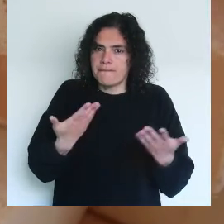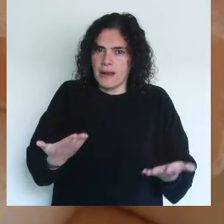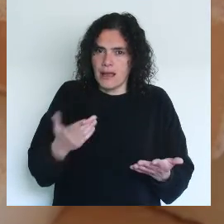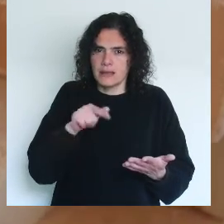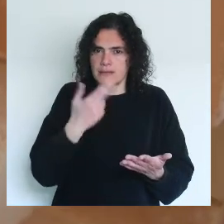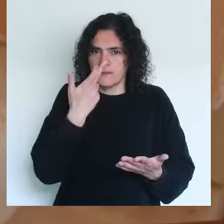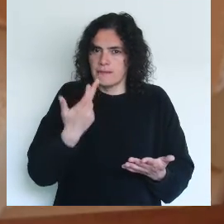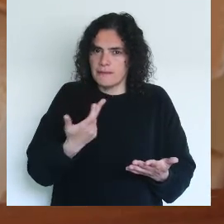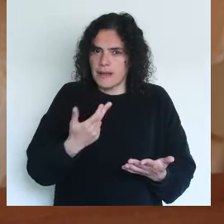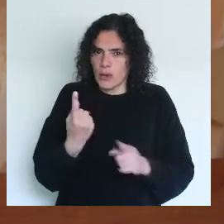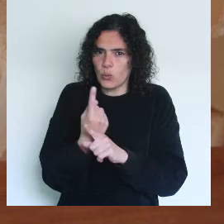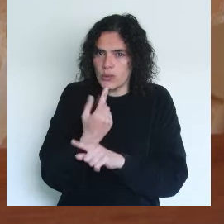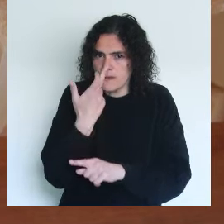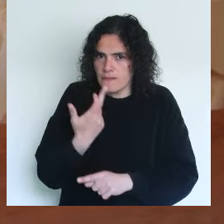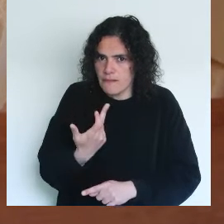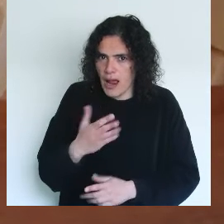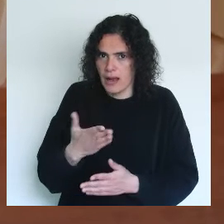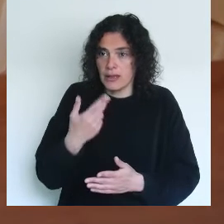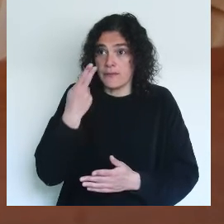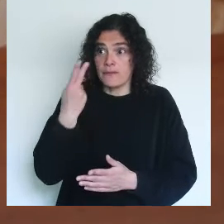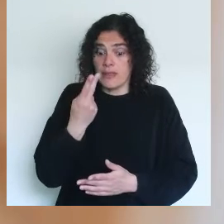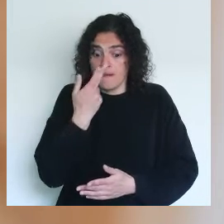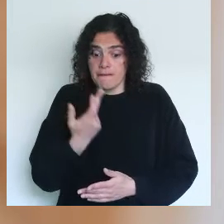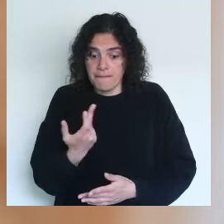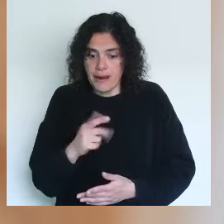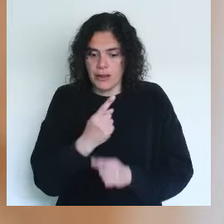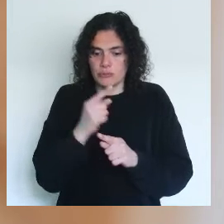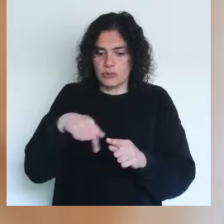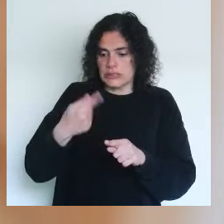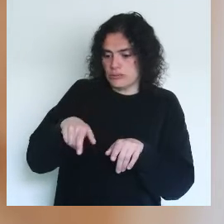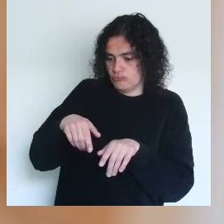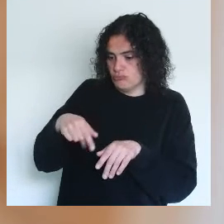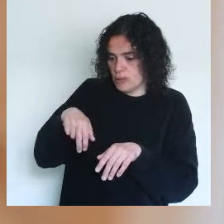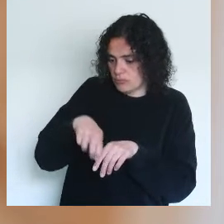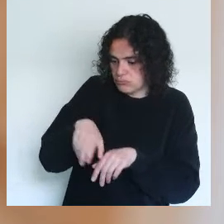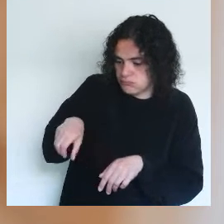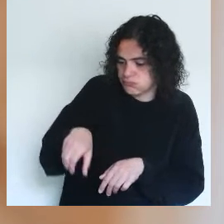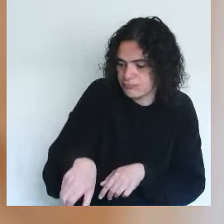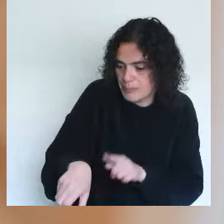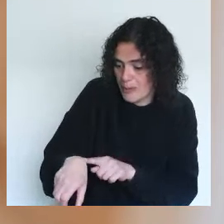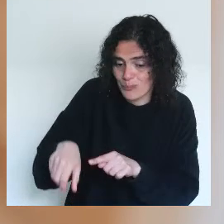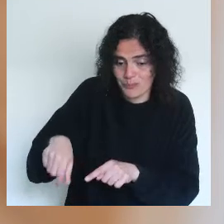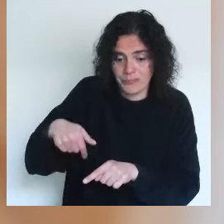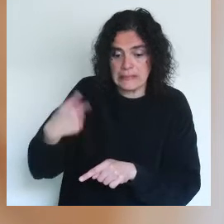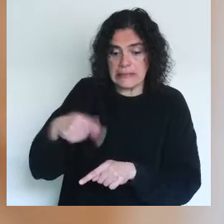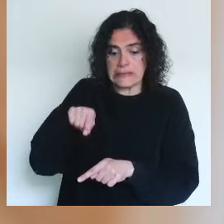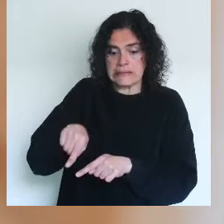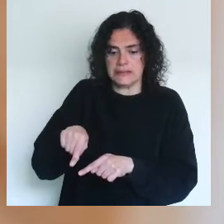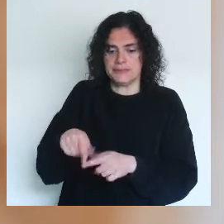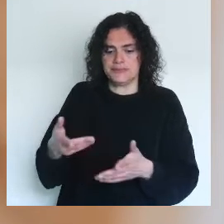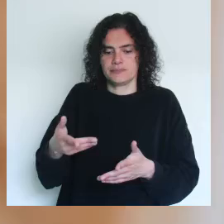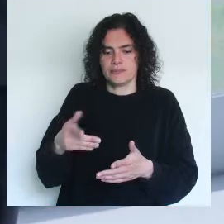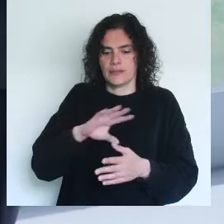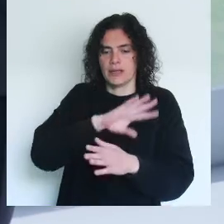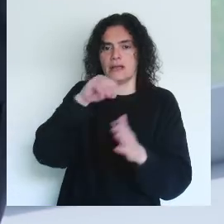fragility of things, fragility of life, because this Mains Courantes, this Corre Mau, here